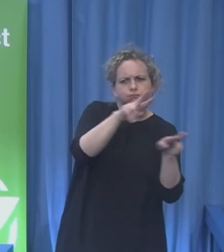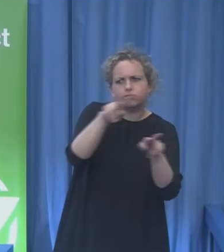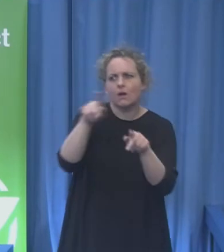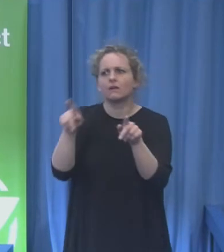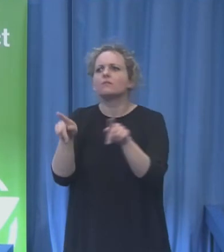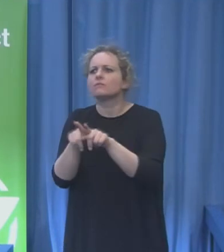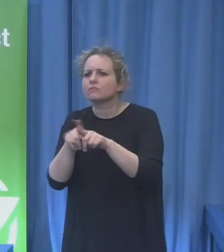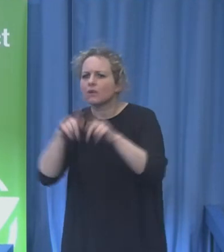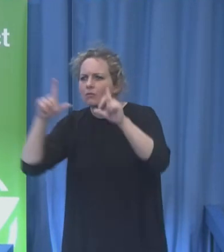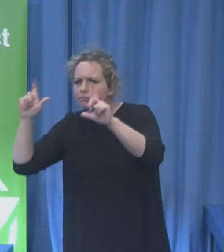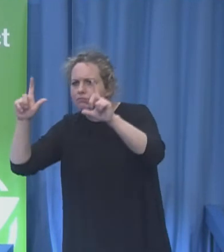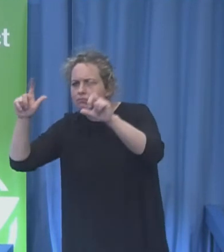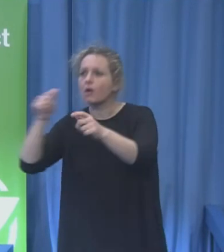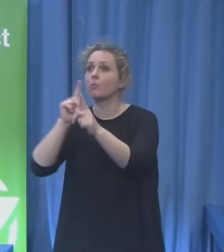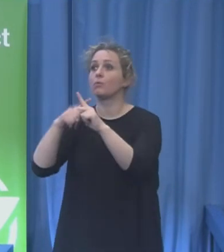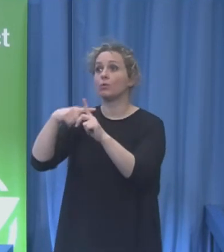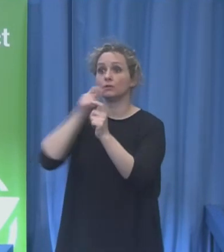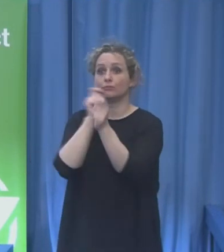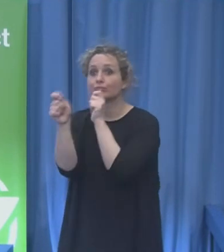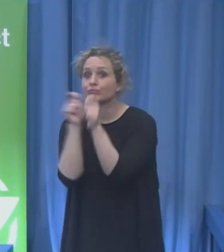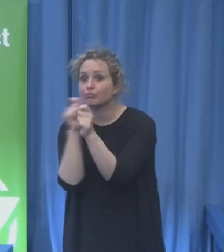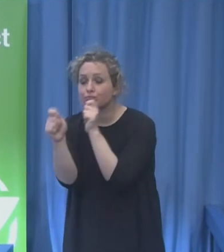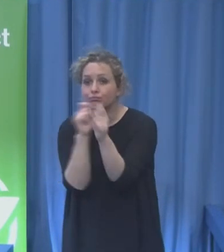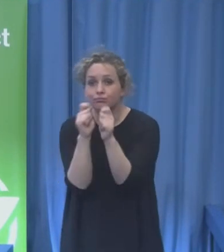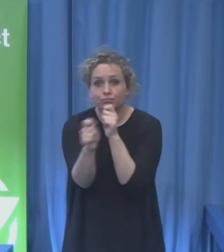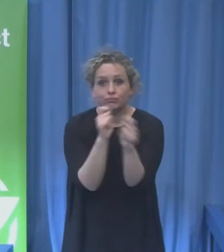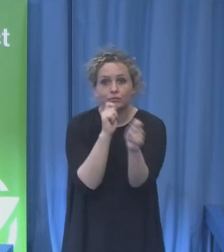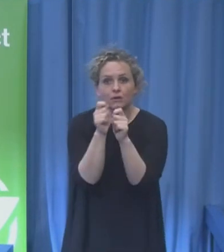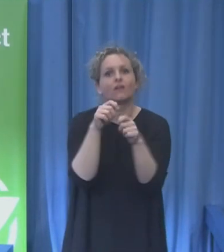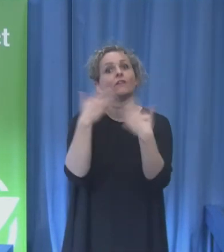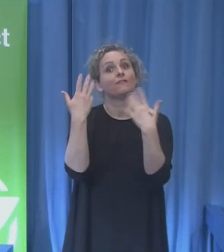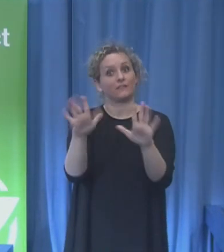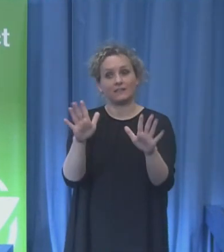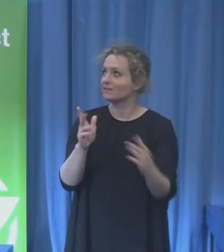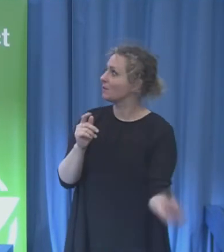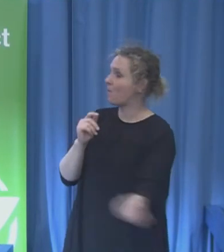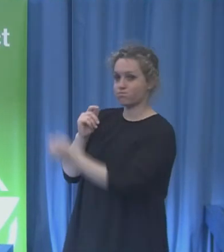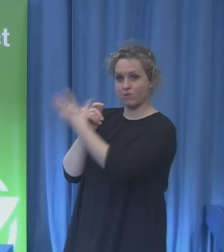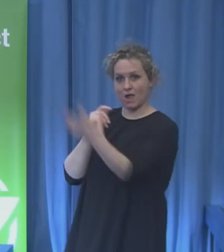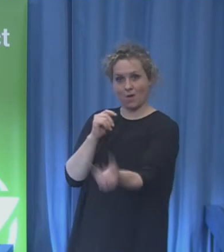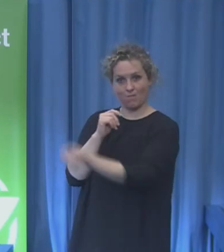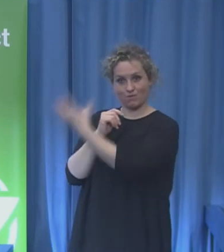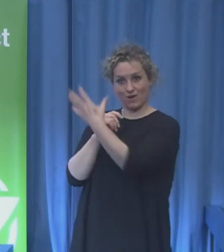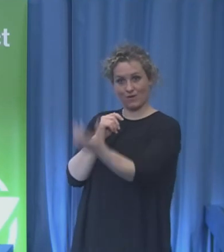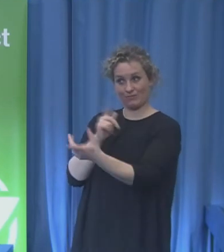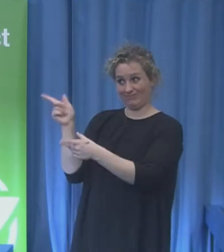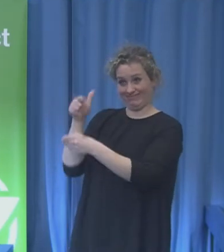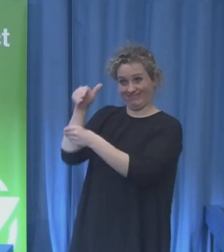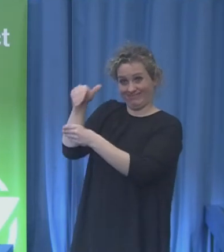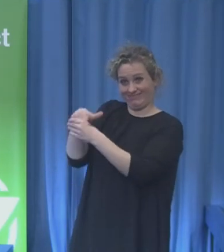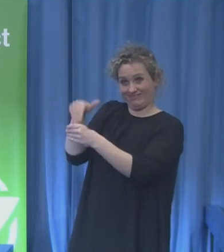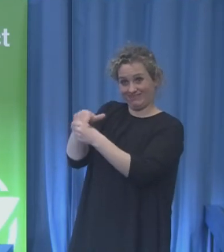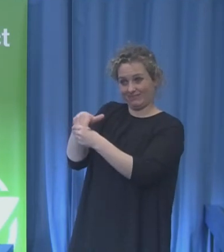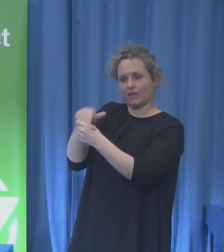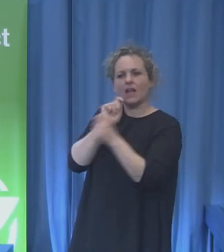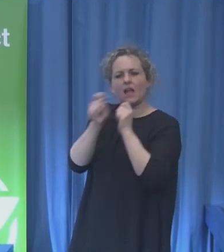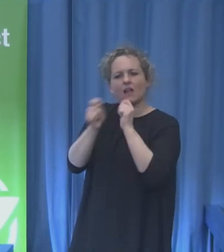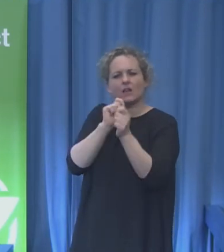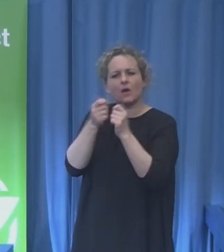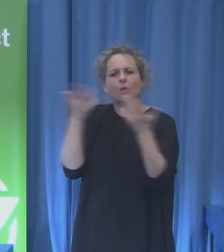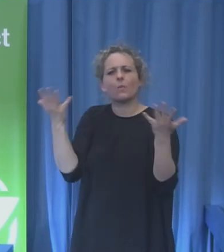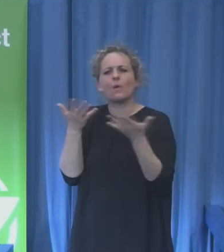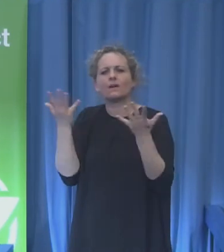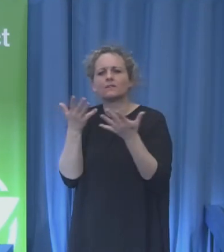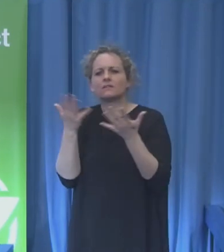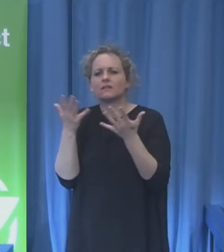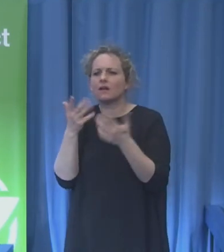and we saw them in the form of a PowerPoint presentation. And within these interviews, you asked two questions. What assumptions